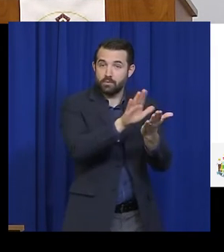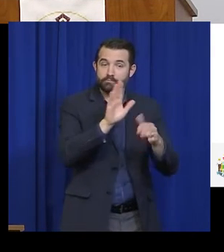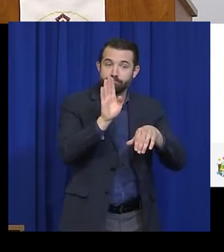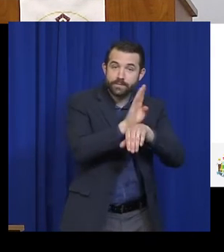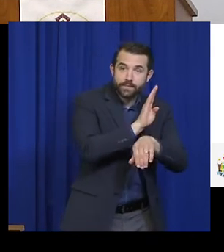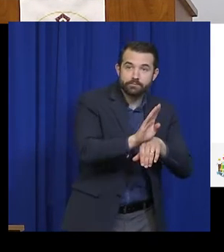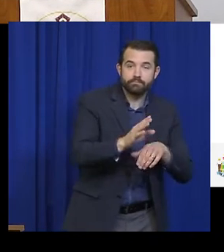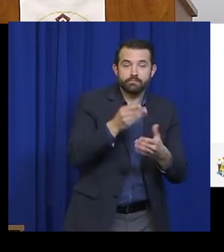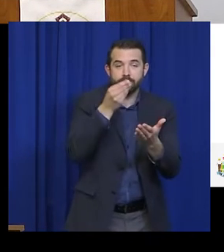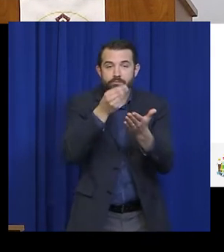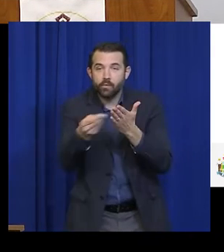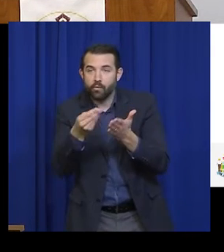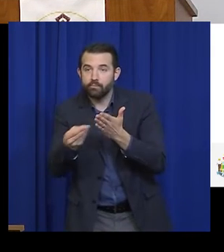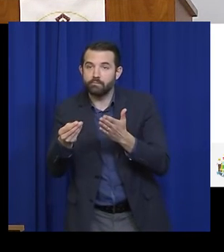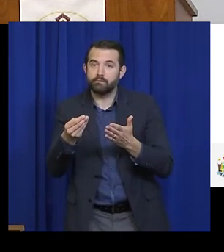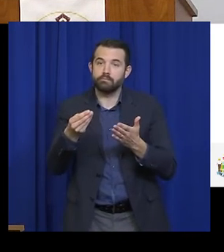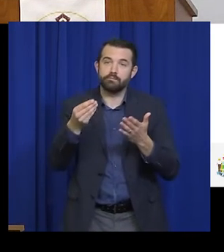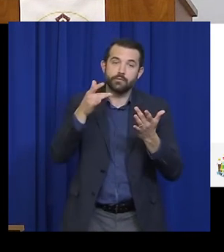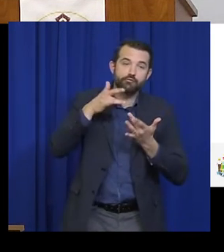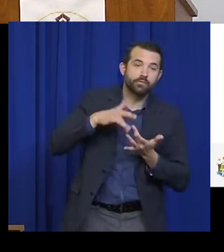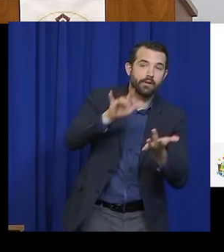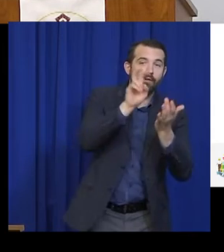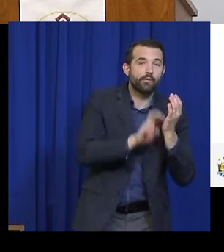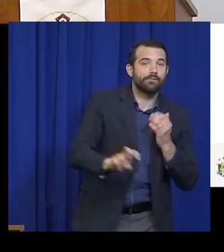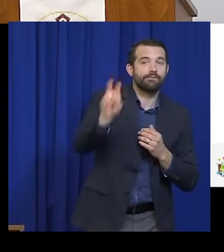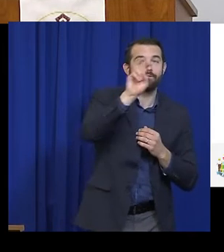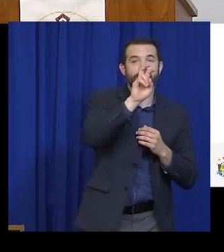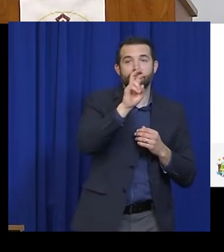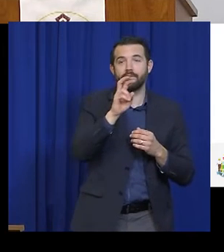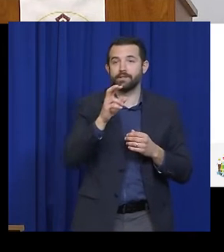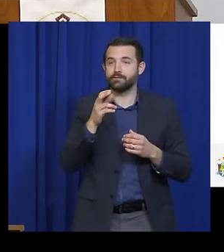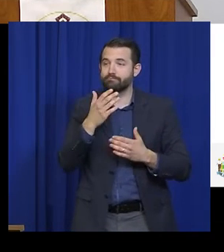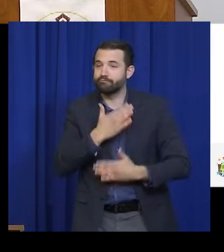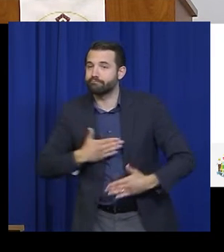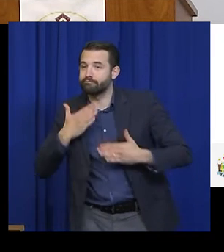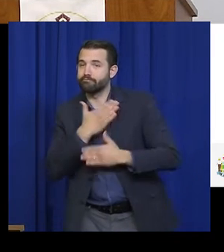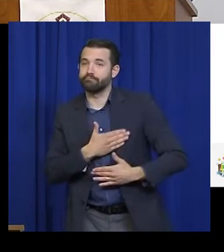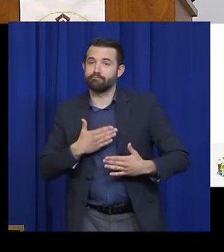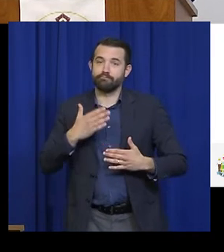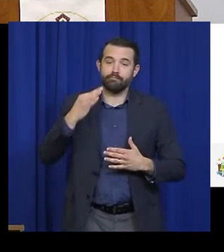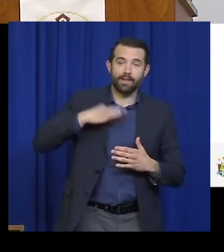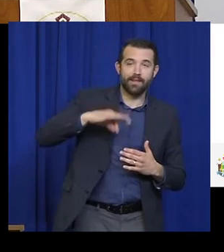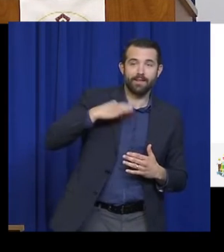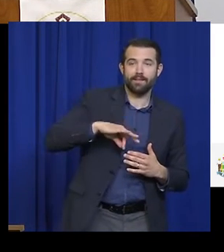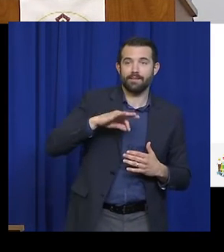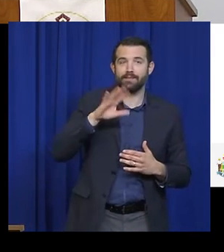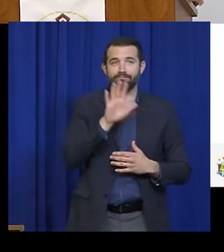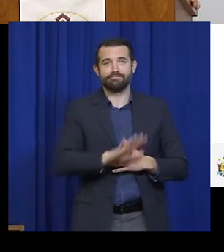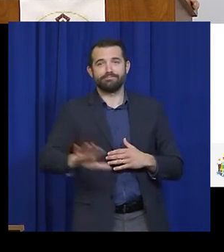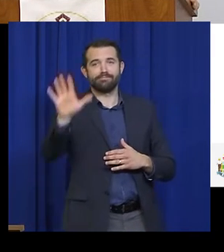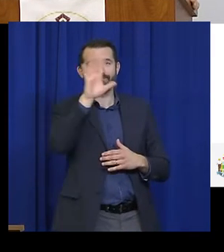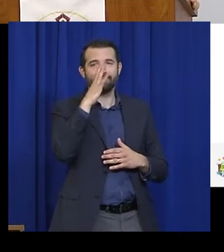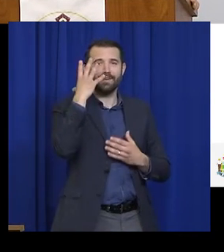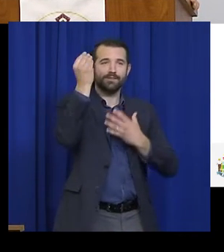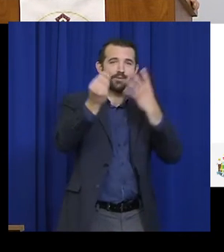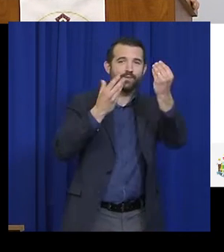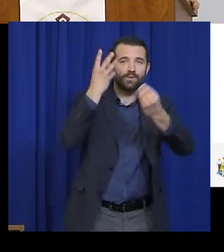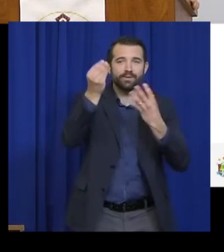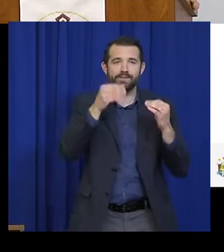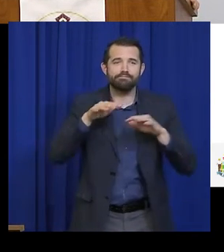of traveling, of enjoying, enjoying the Maine outdoors in ways that keep us safe.